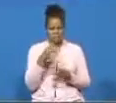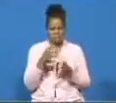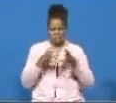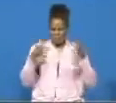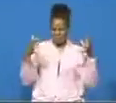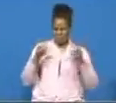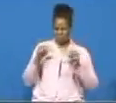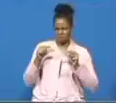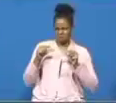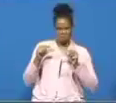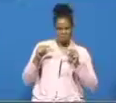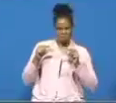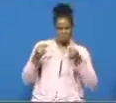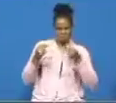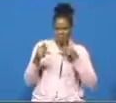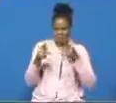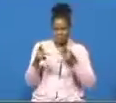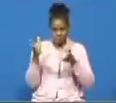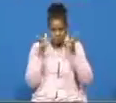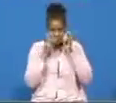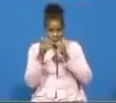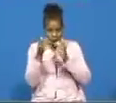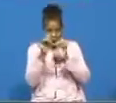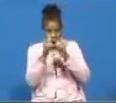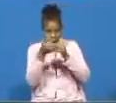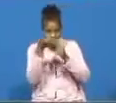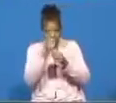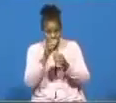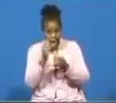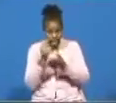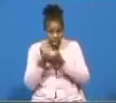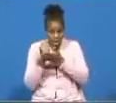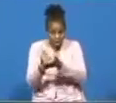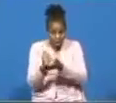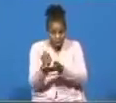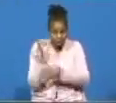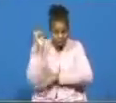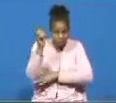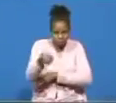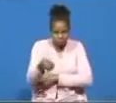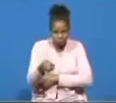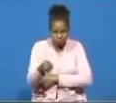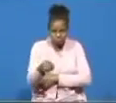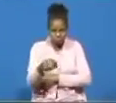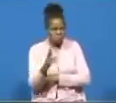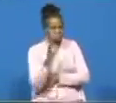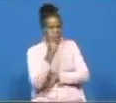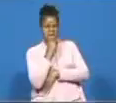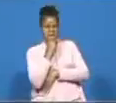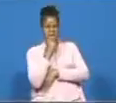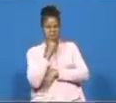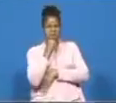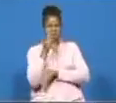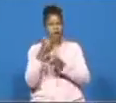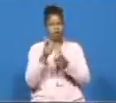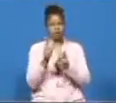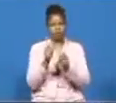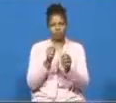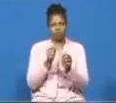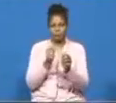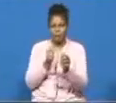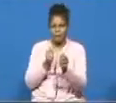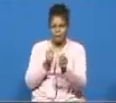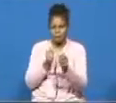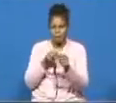group and they heard oh god had helped them to overcome they said no we are not allowing you a passage